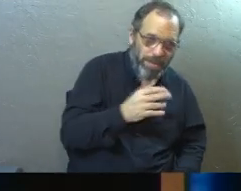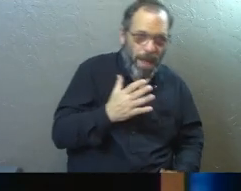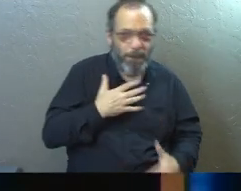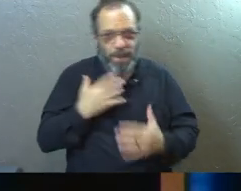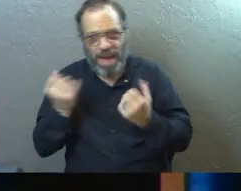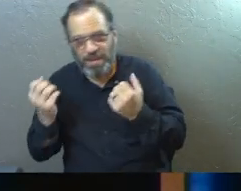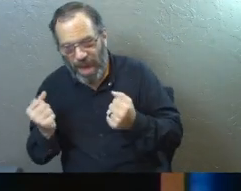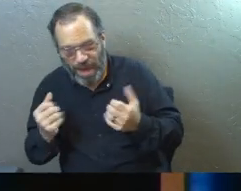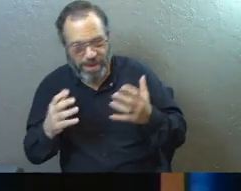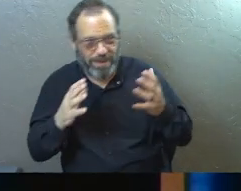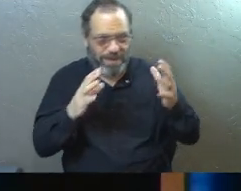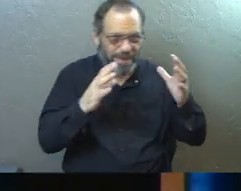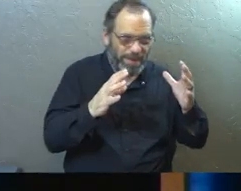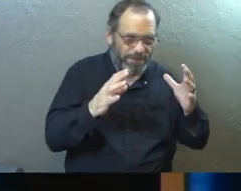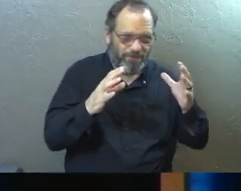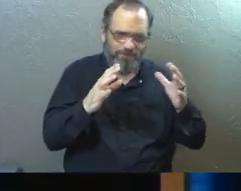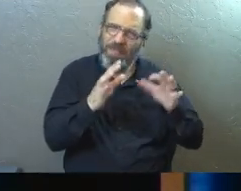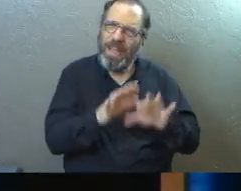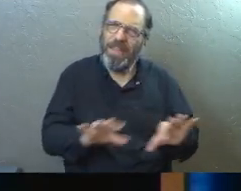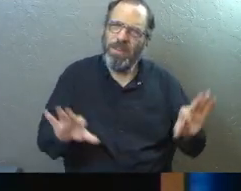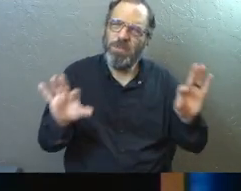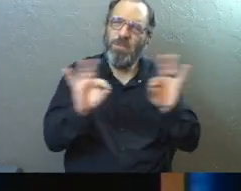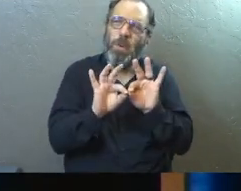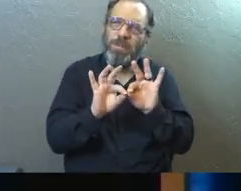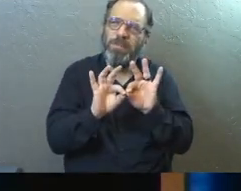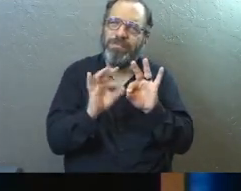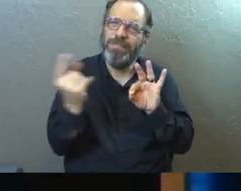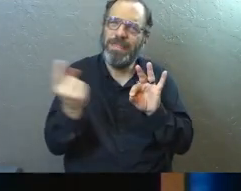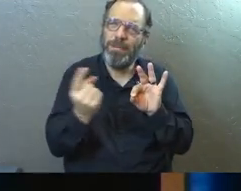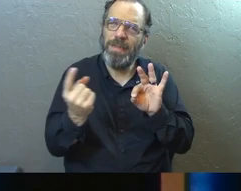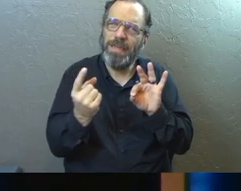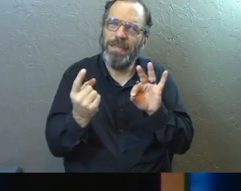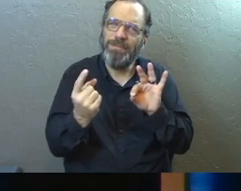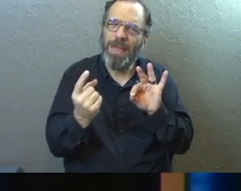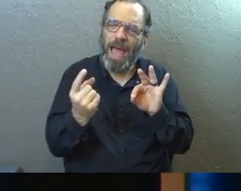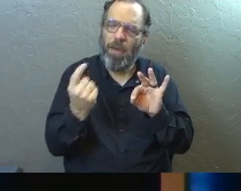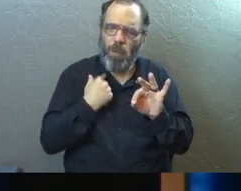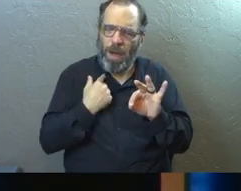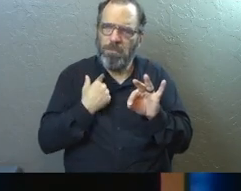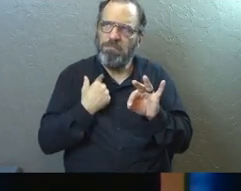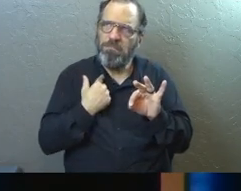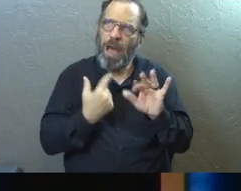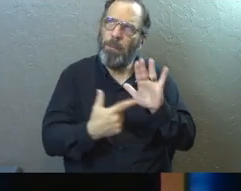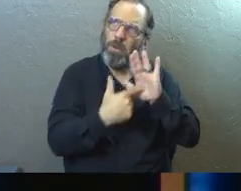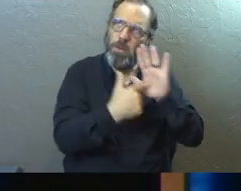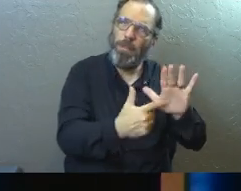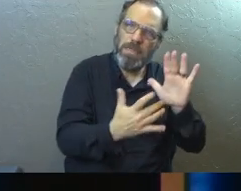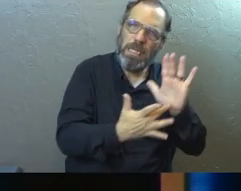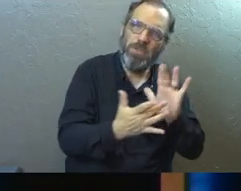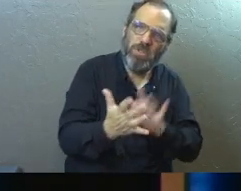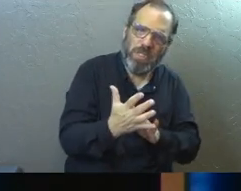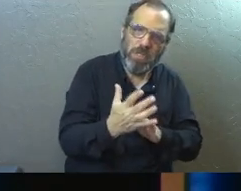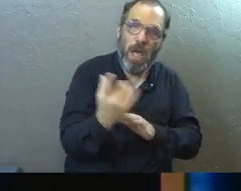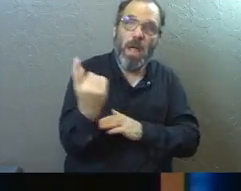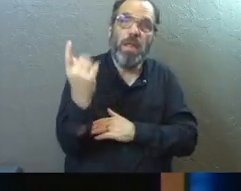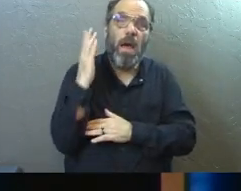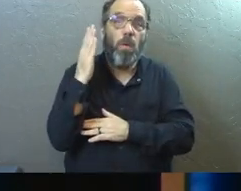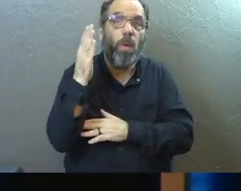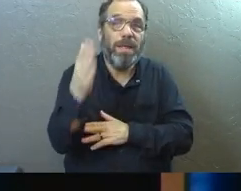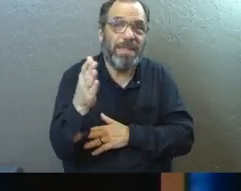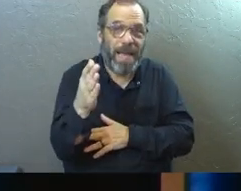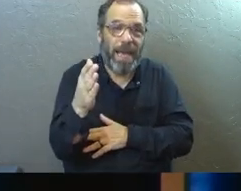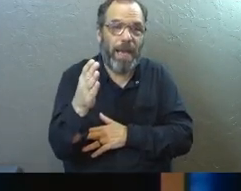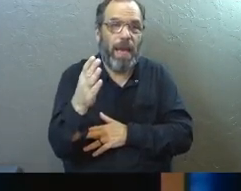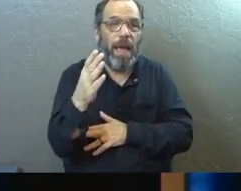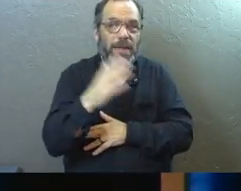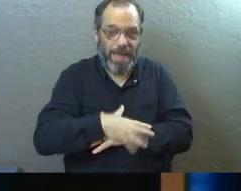am all day long, there's an importance to it because I'm trying to make sure that I'm representing Jesus because I knew there was going to be a day, hopefully,